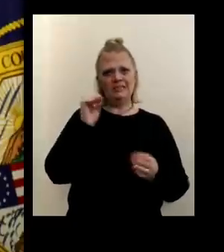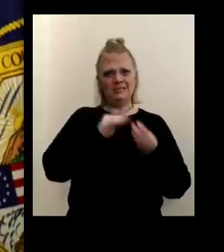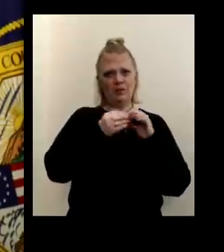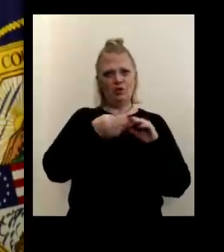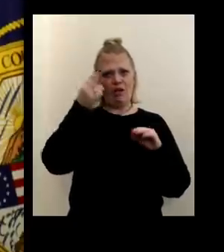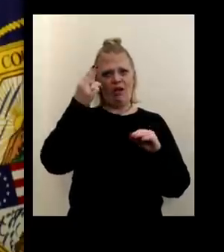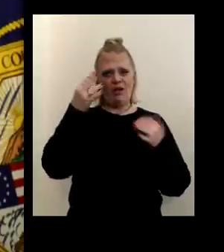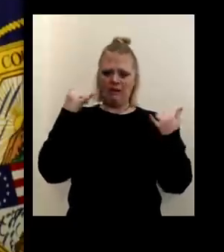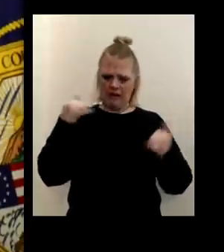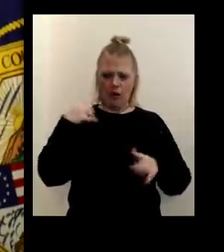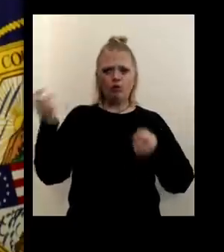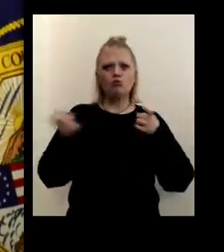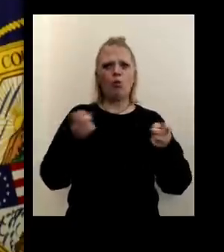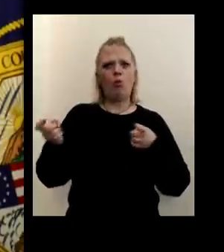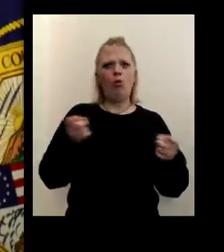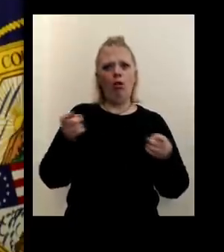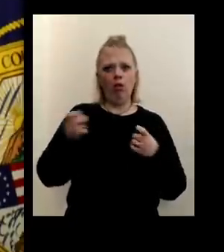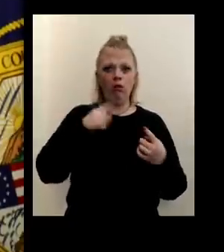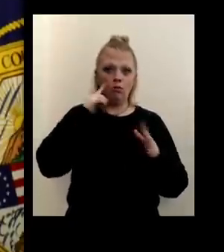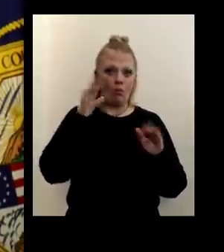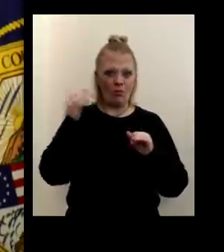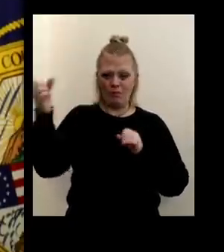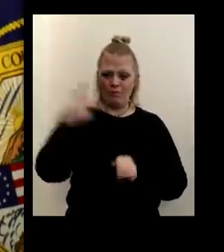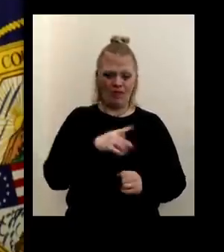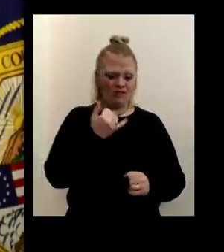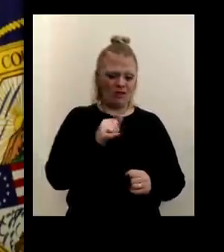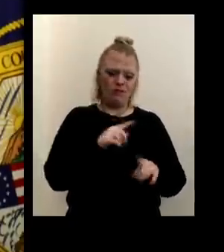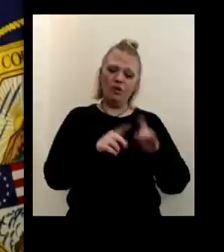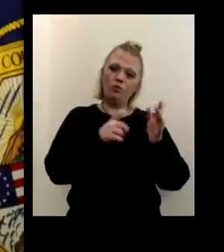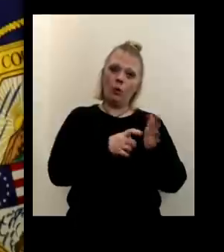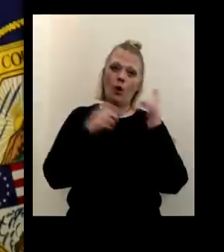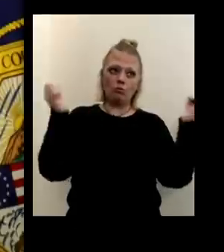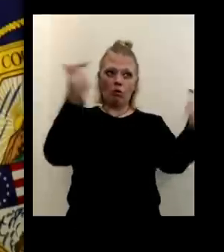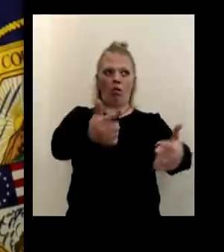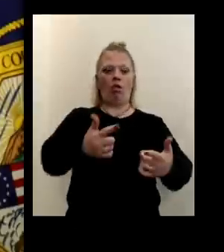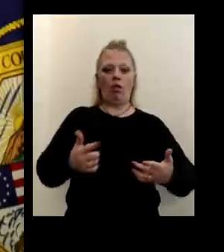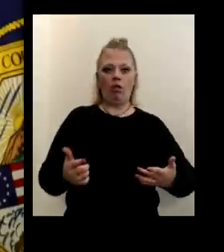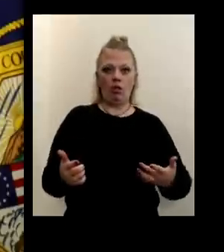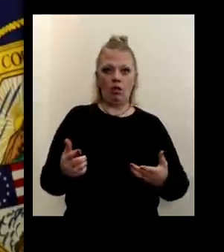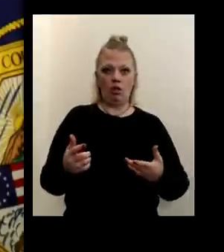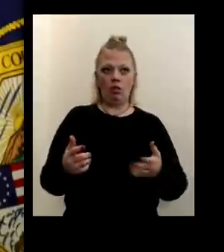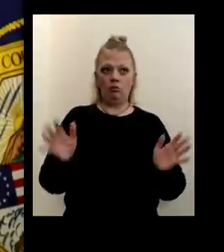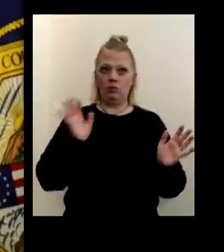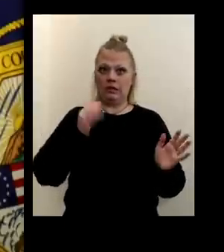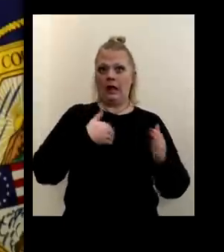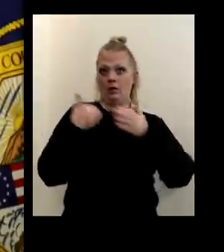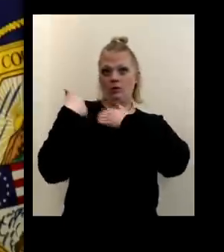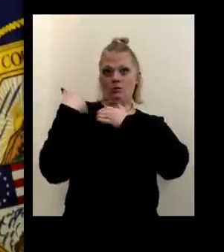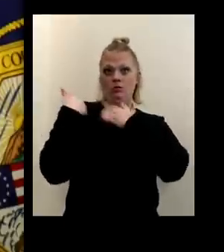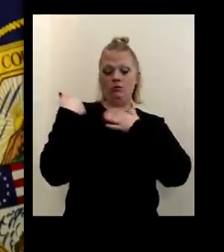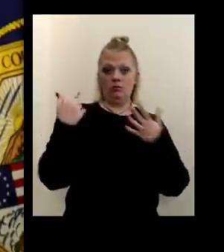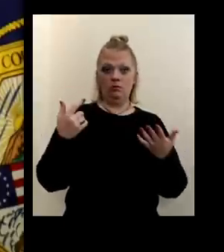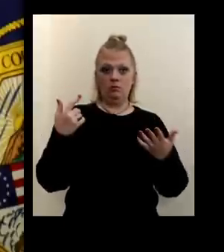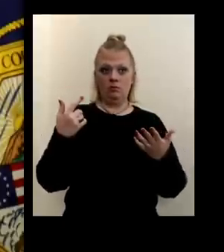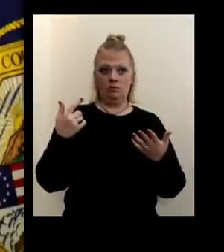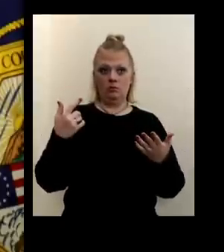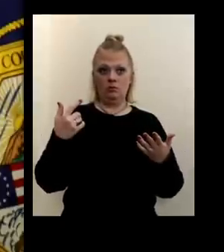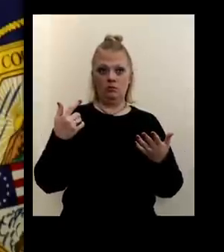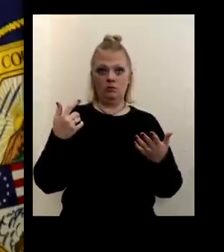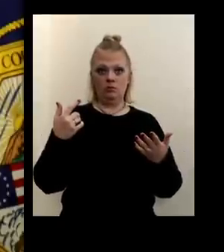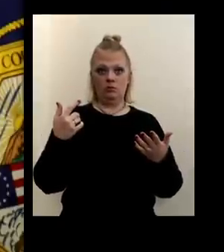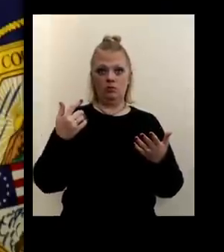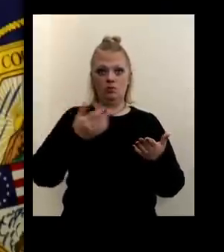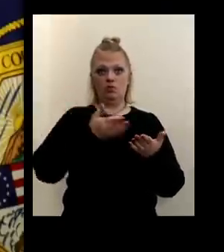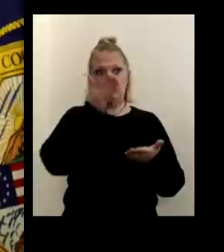we've controlled it and I'm hoping we can go back down, but it's going to require all of us. It is in our hands to eliminate the